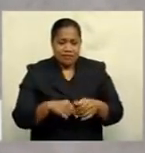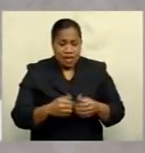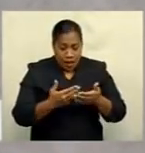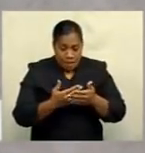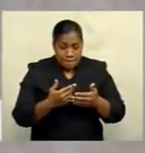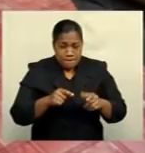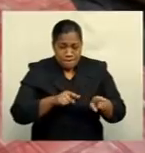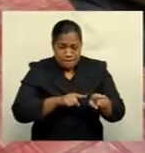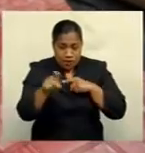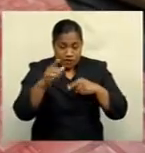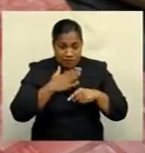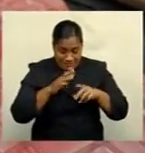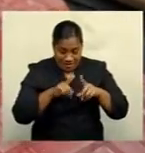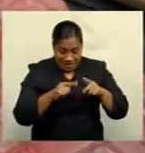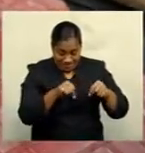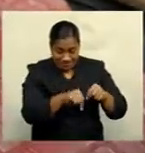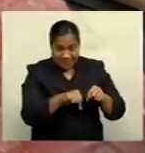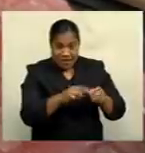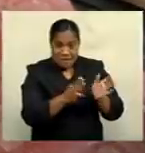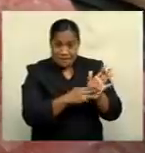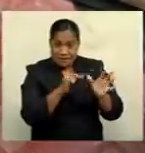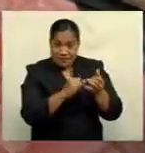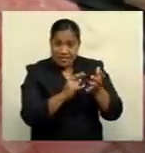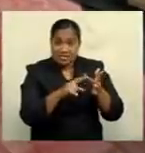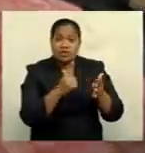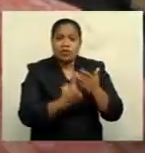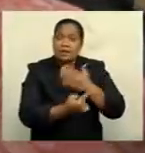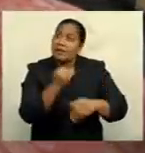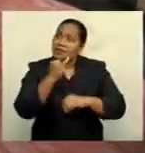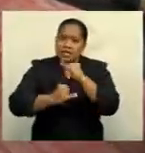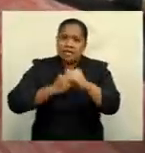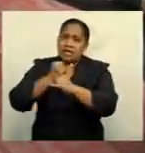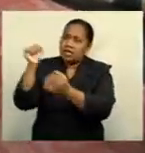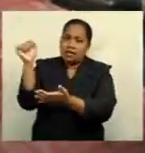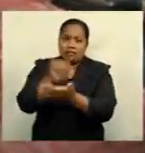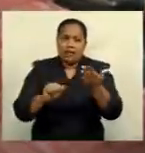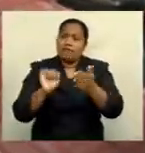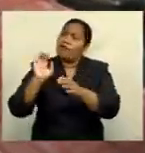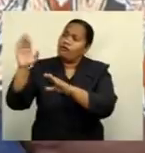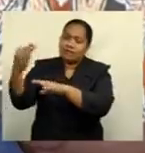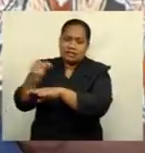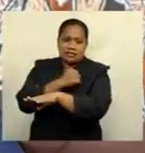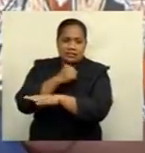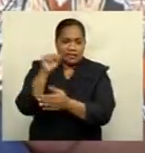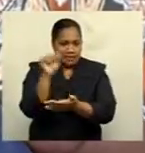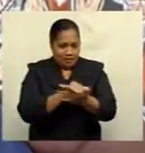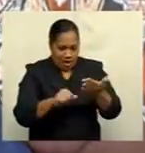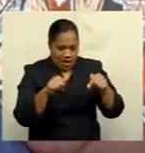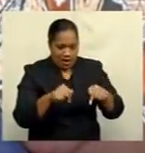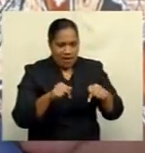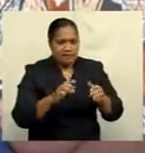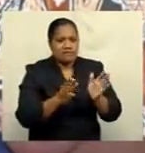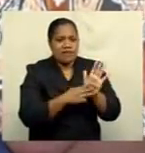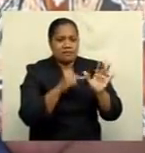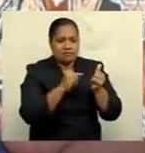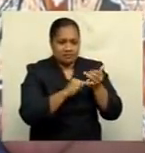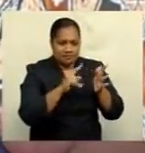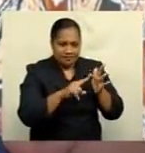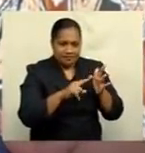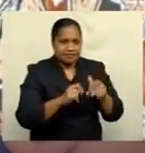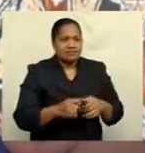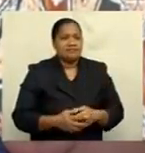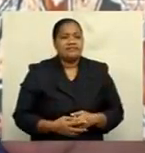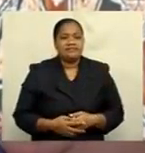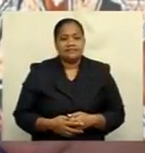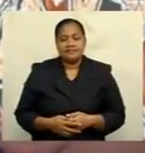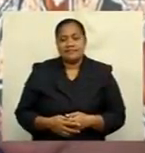people, I mean, customers from overseas, they buy for our locals,